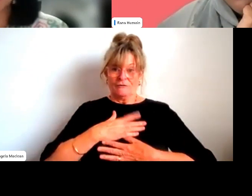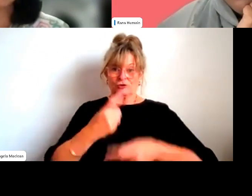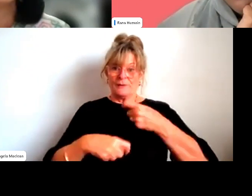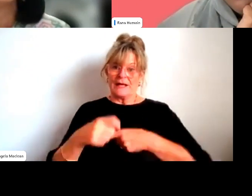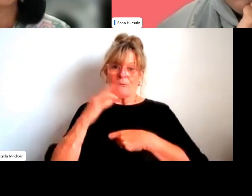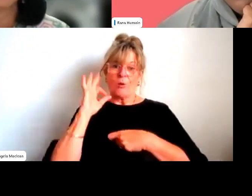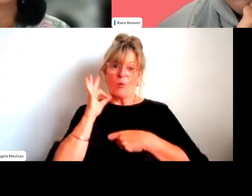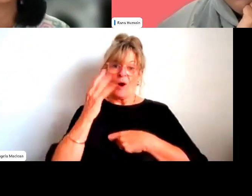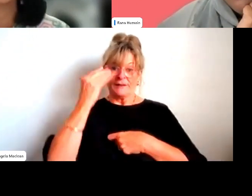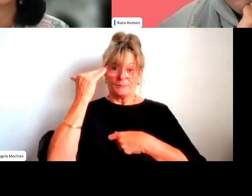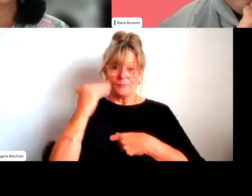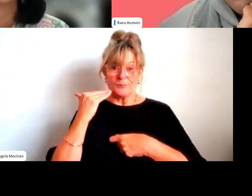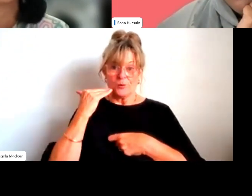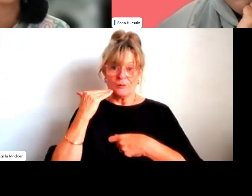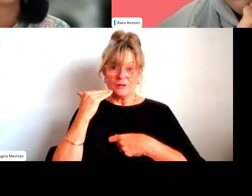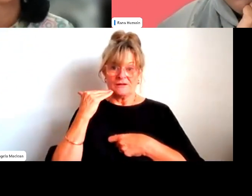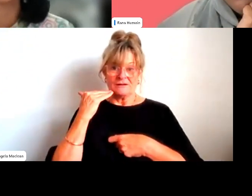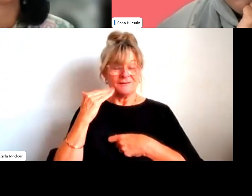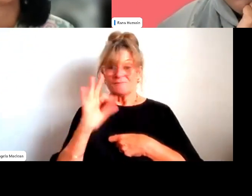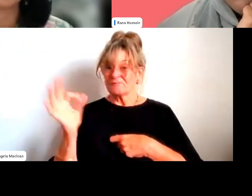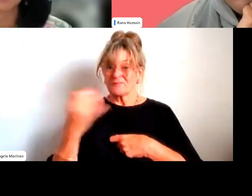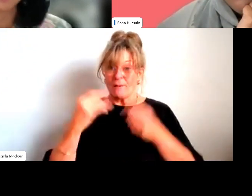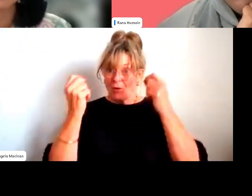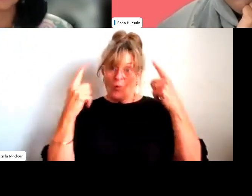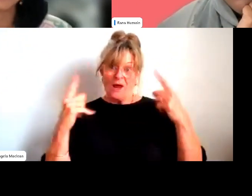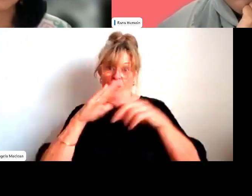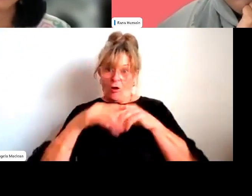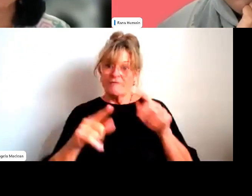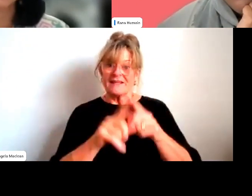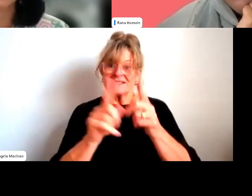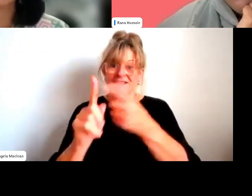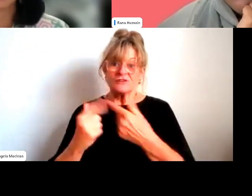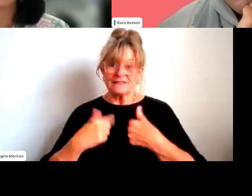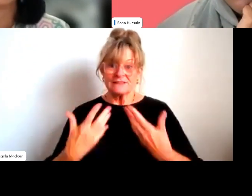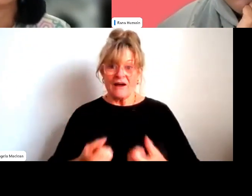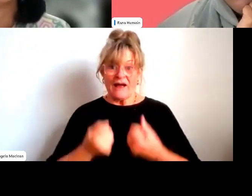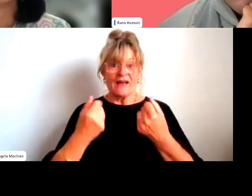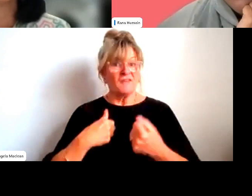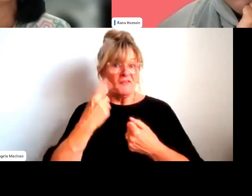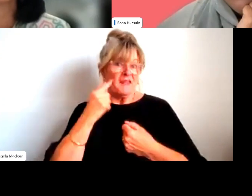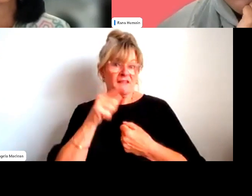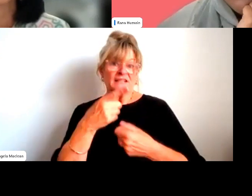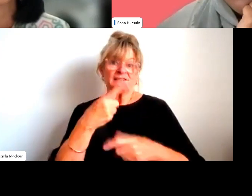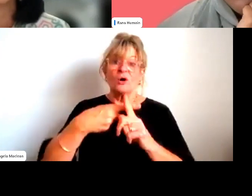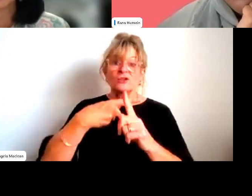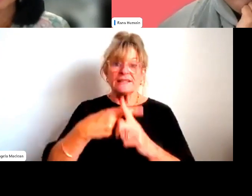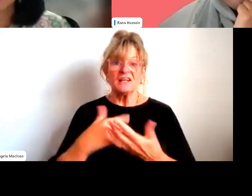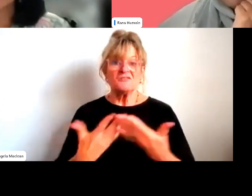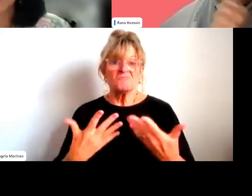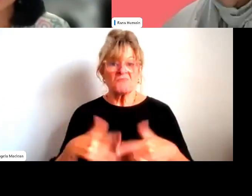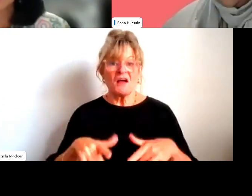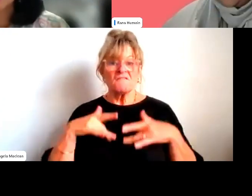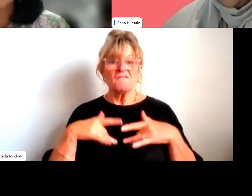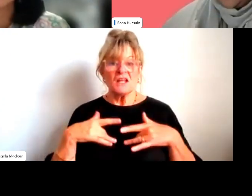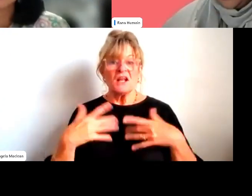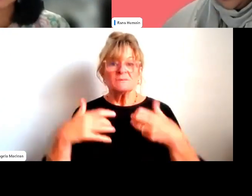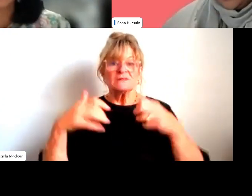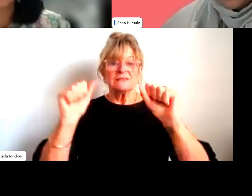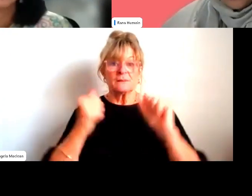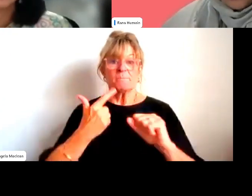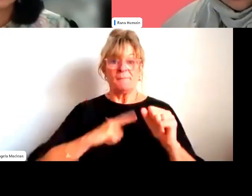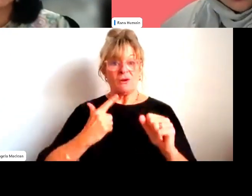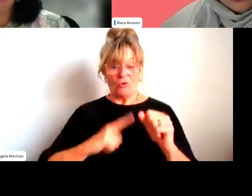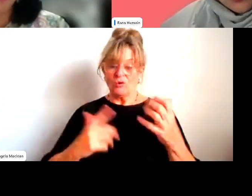very different. I'm very aware of the differences that I bring and I look at them as a positive. I, I feel that I'm successful and anyone who has, is